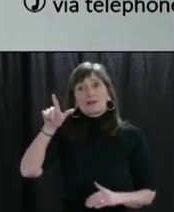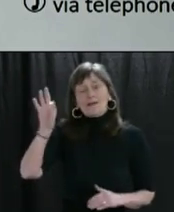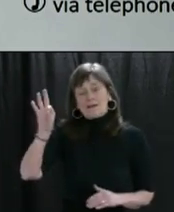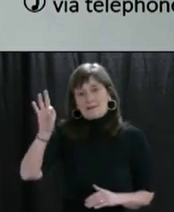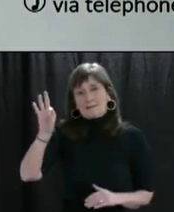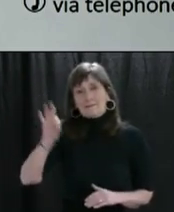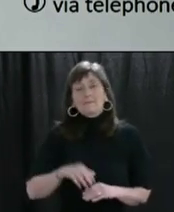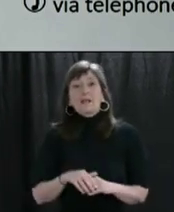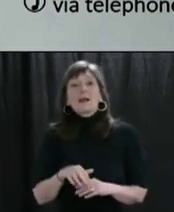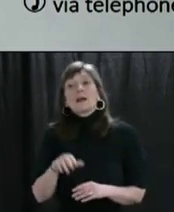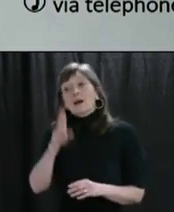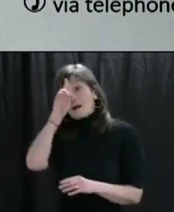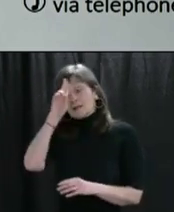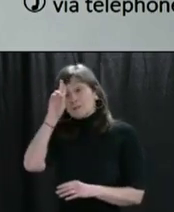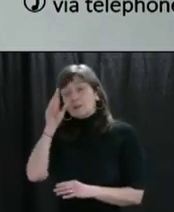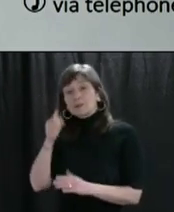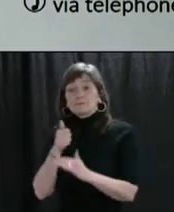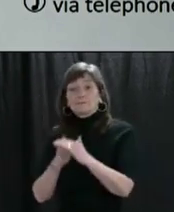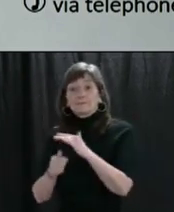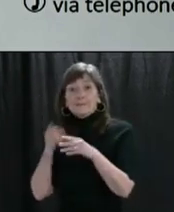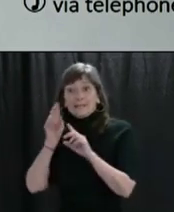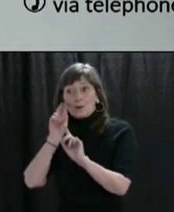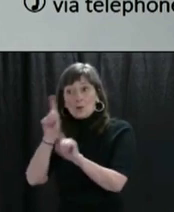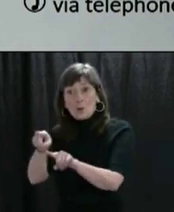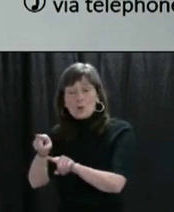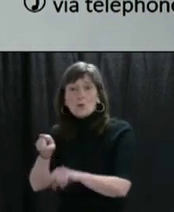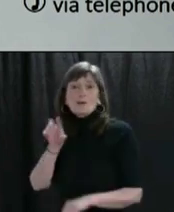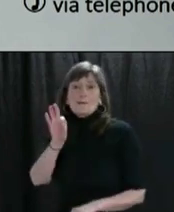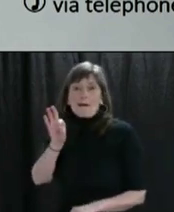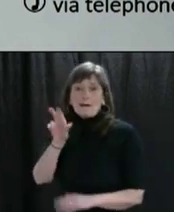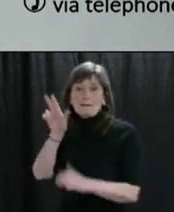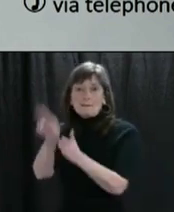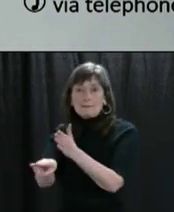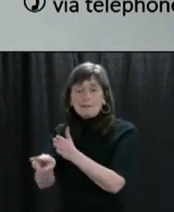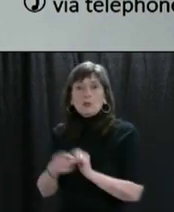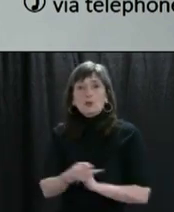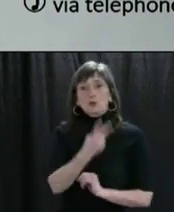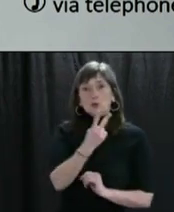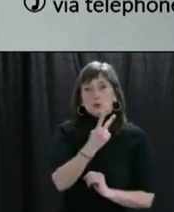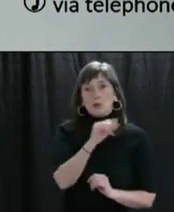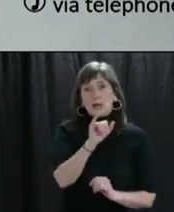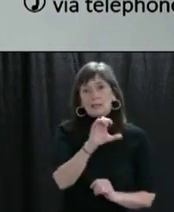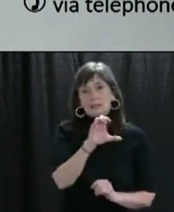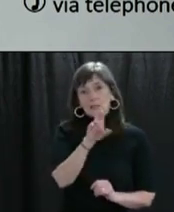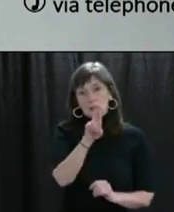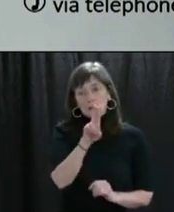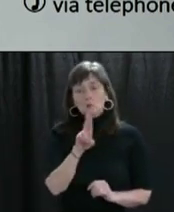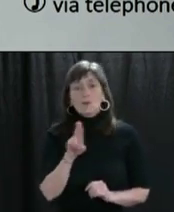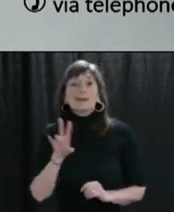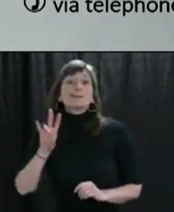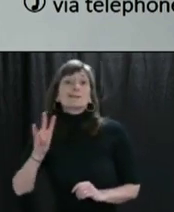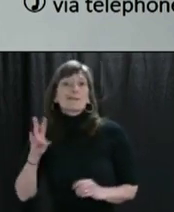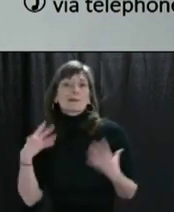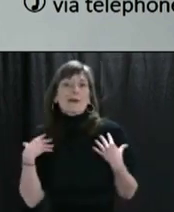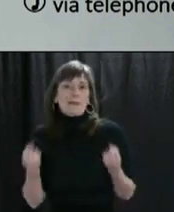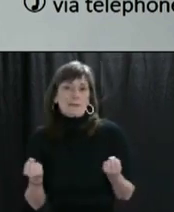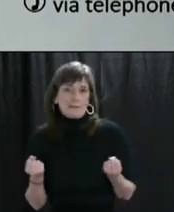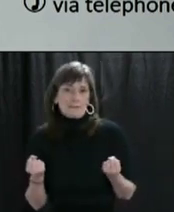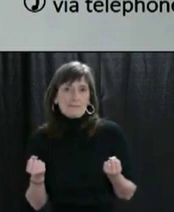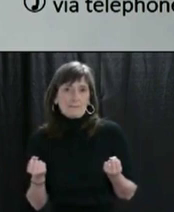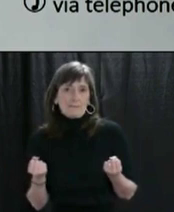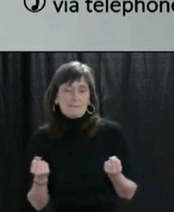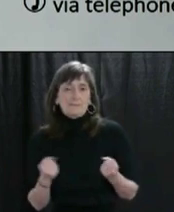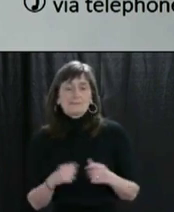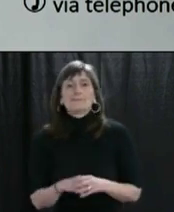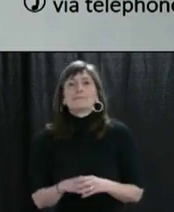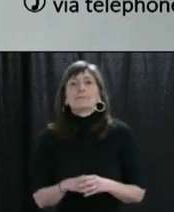virus. Of these patients, two are in intensive care. Seven people have now recovered. In total,